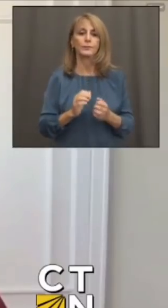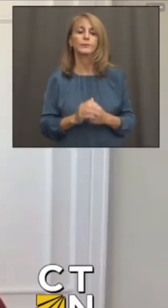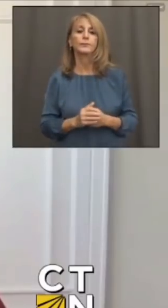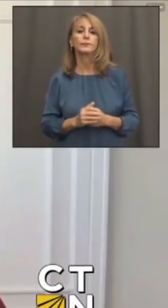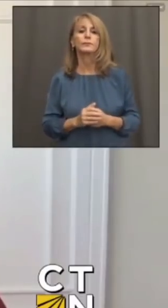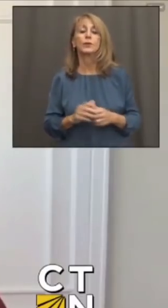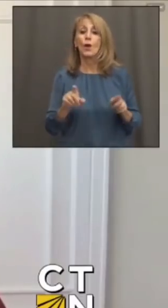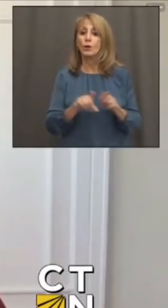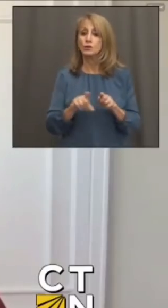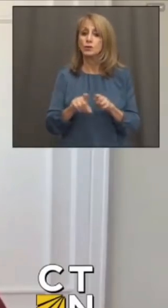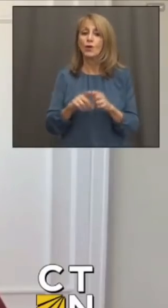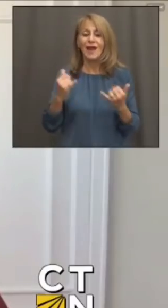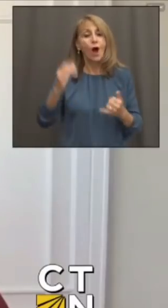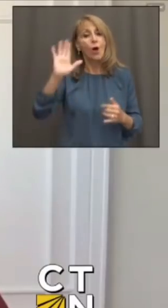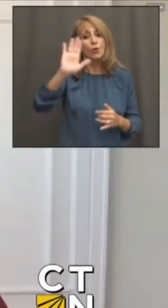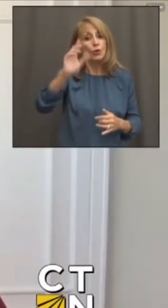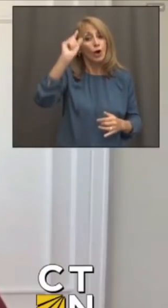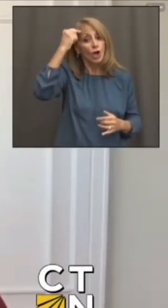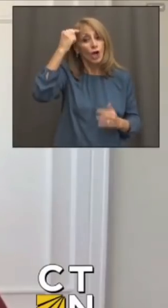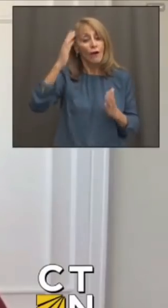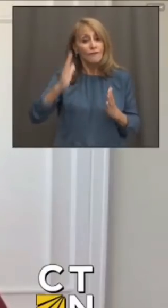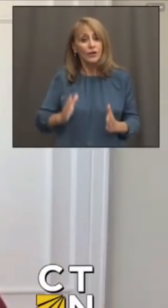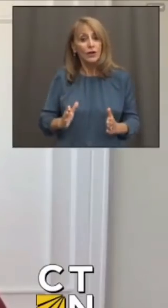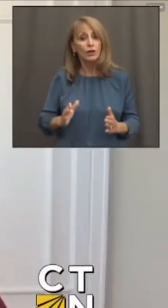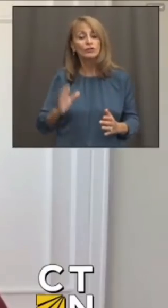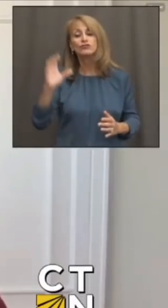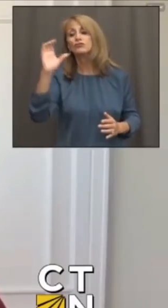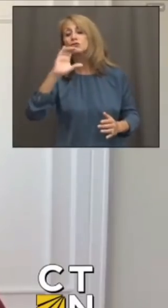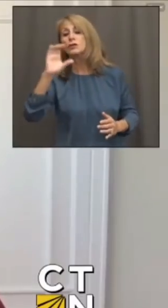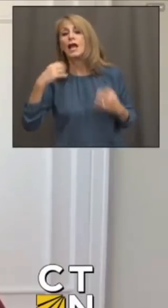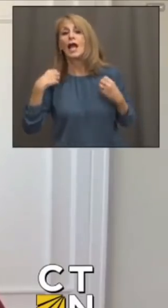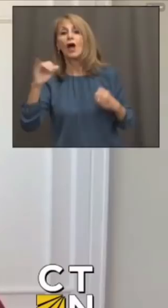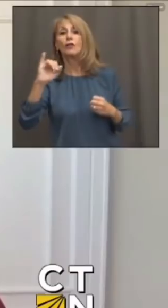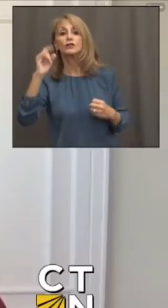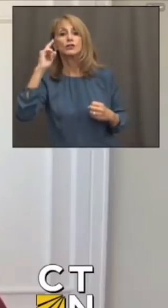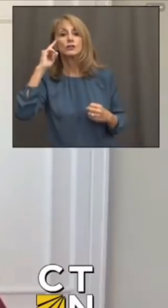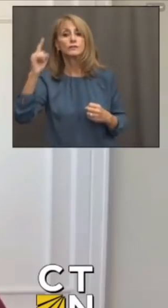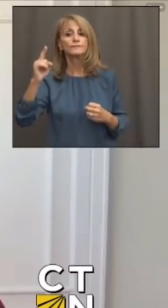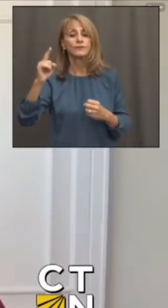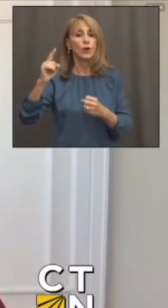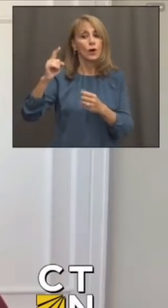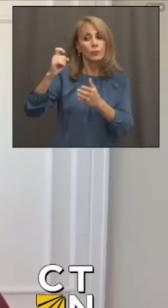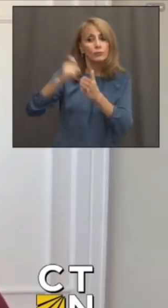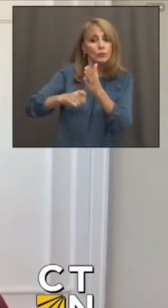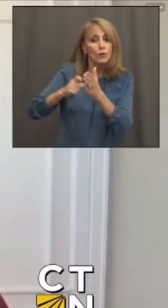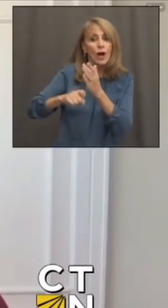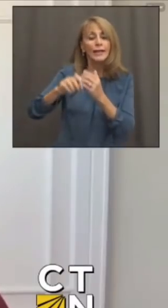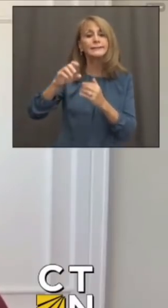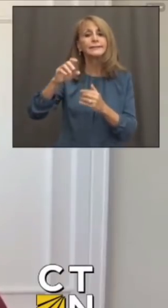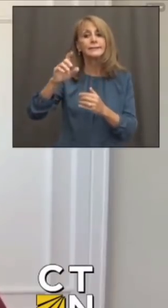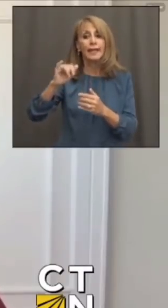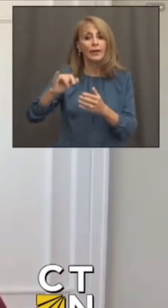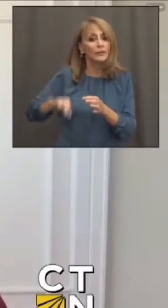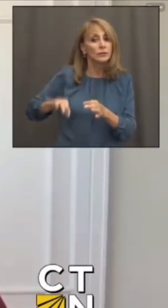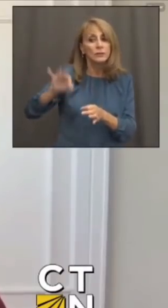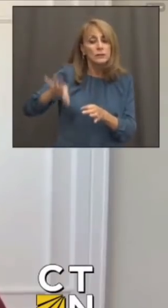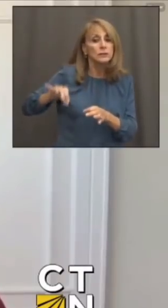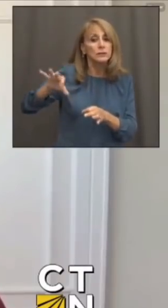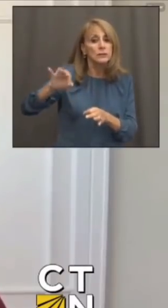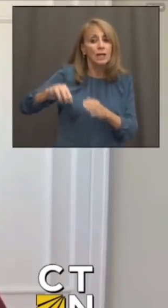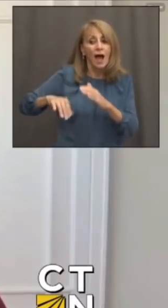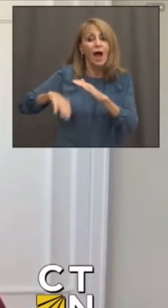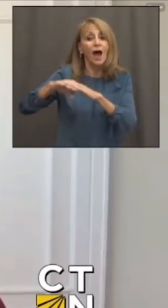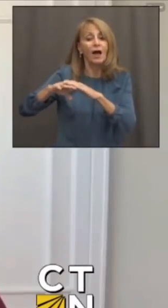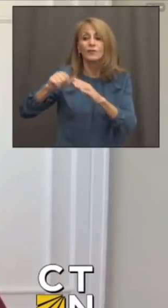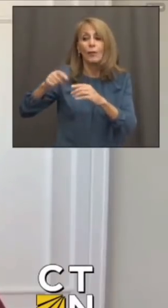mentioned, he's working on finding help for high deductibles as well. So if in the past